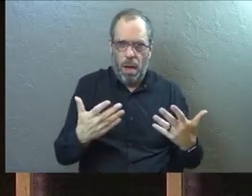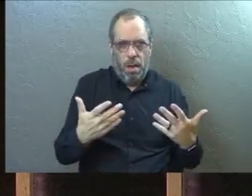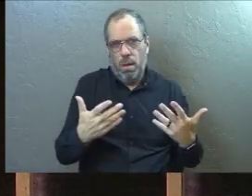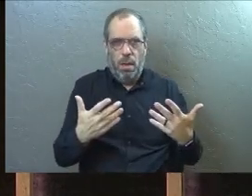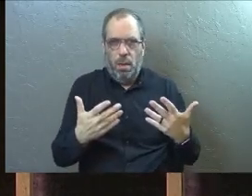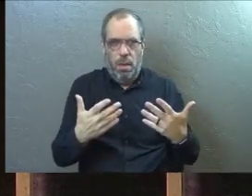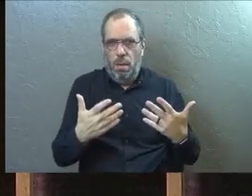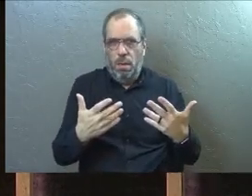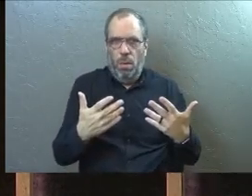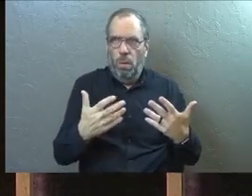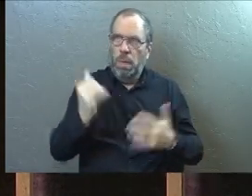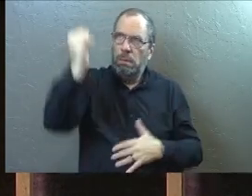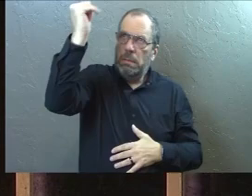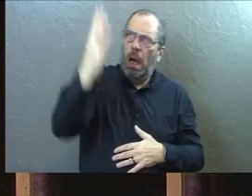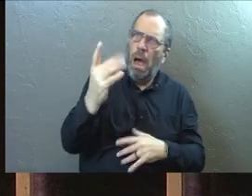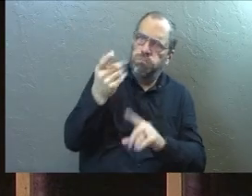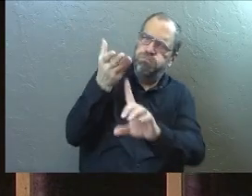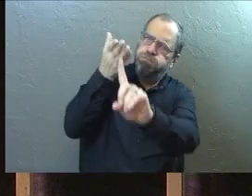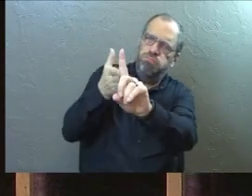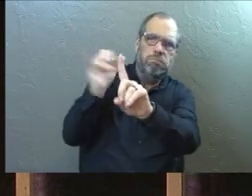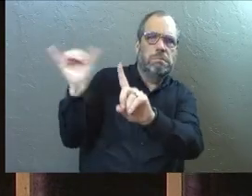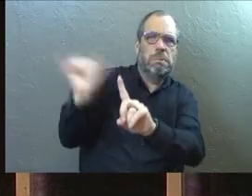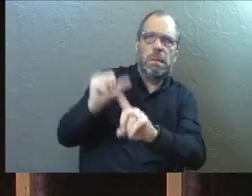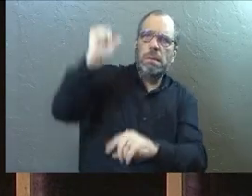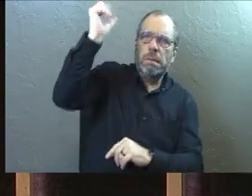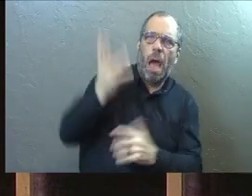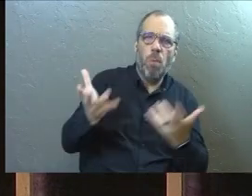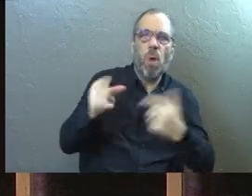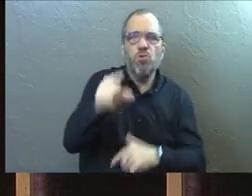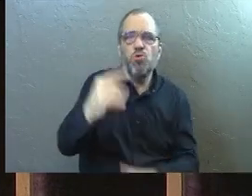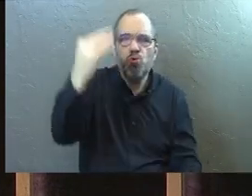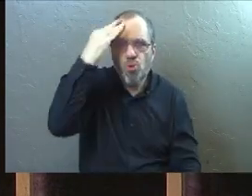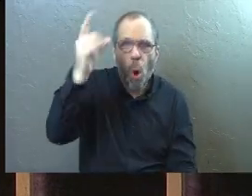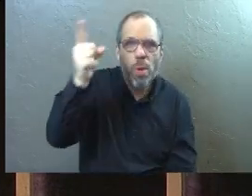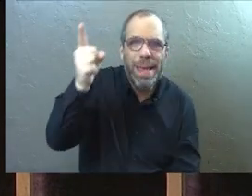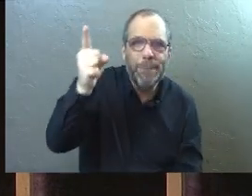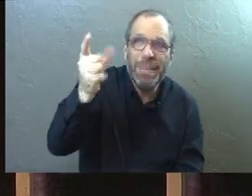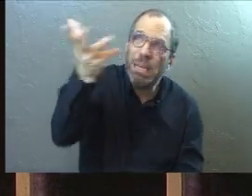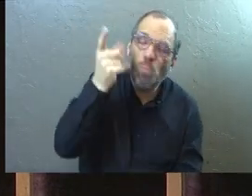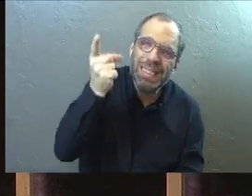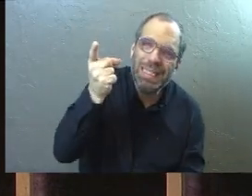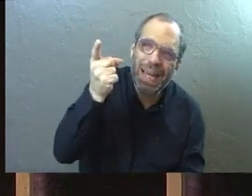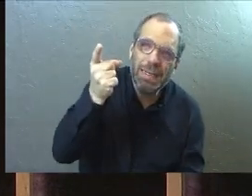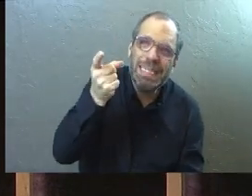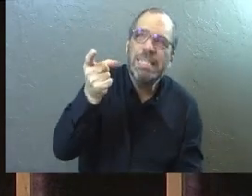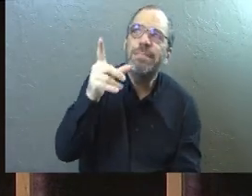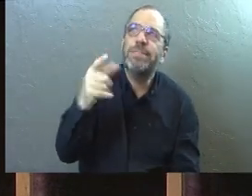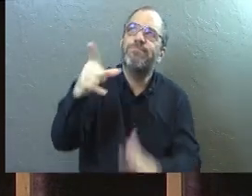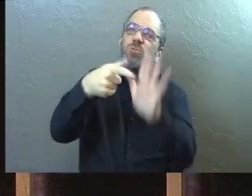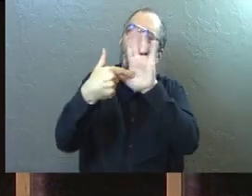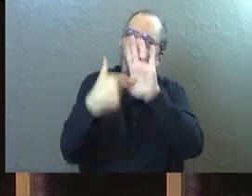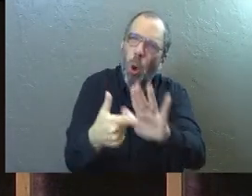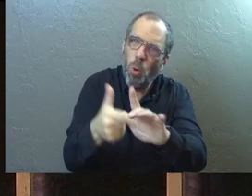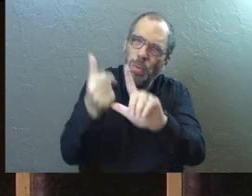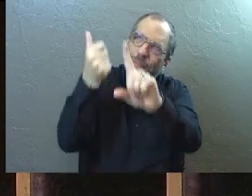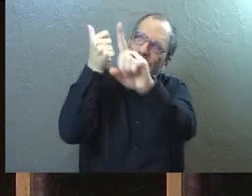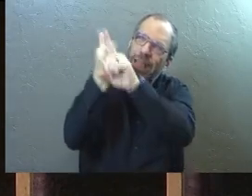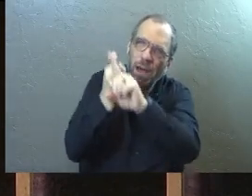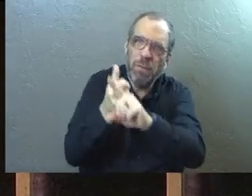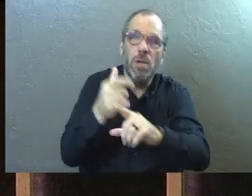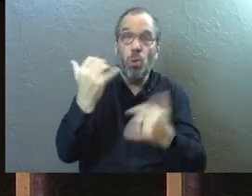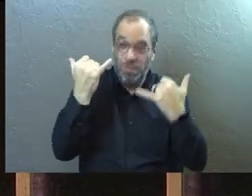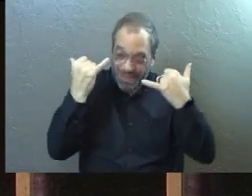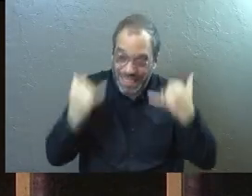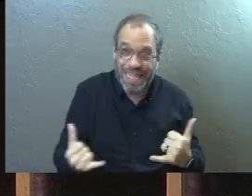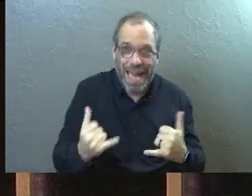invisible God is like, because God wants you to know him. Amen. Wants to reveal himself to you. so